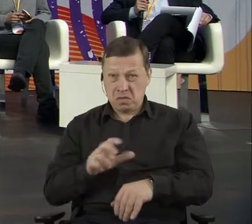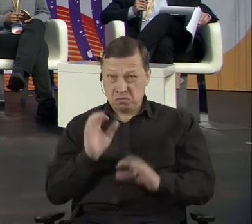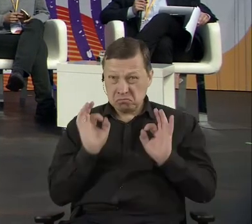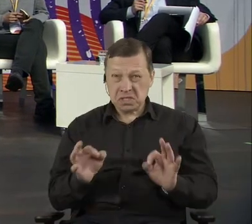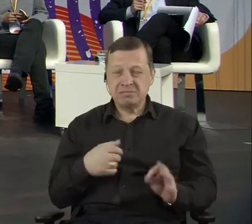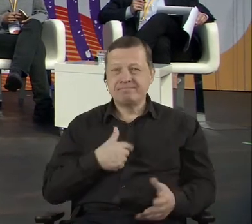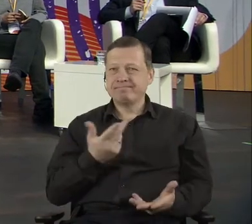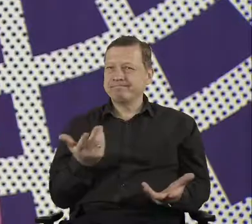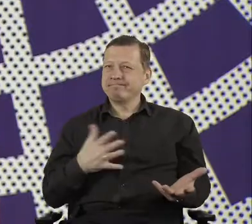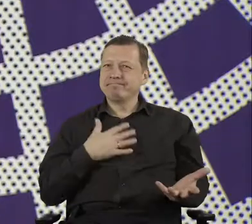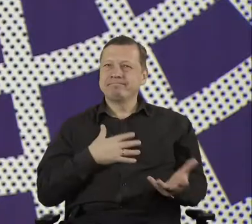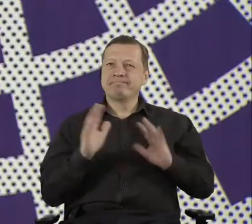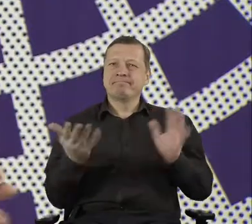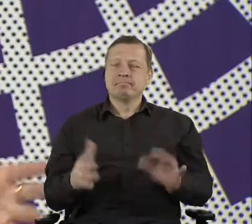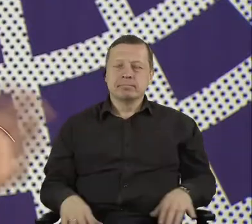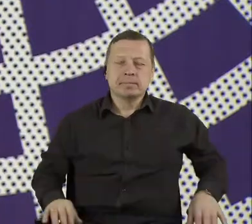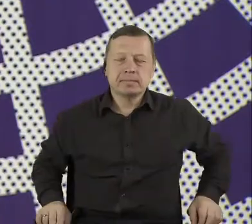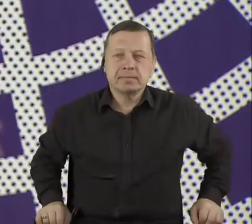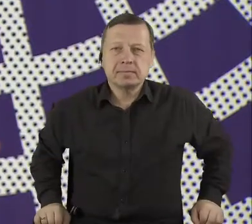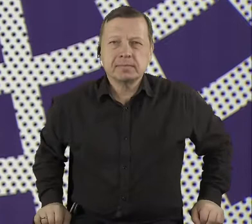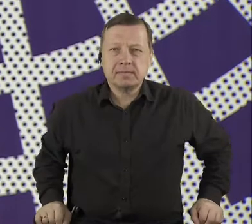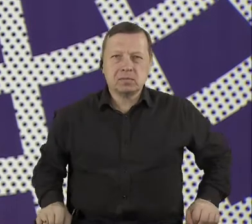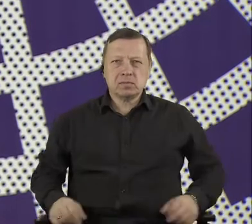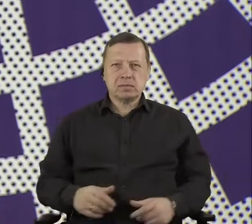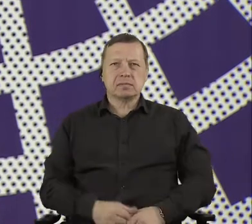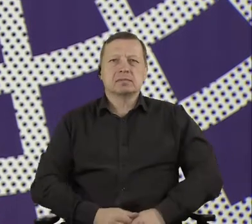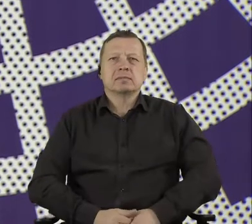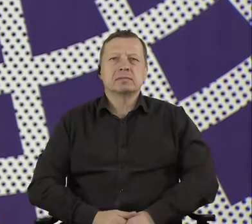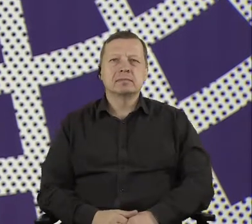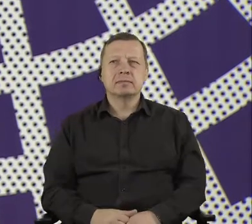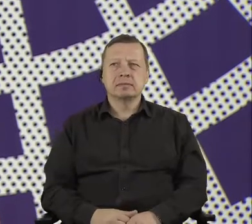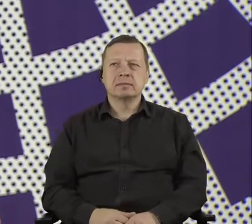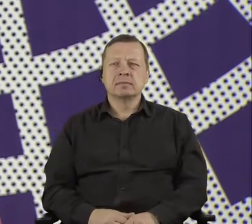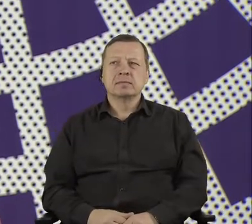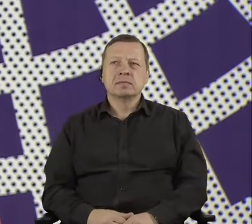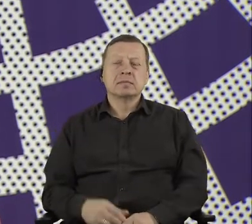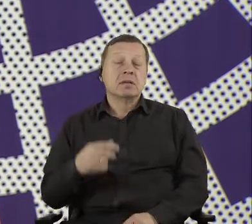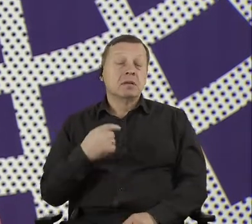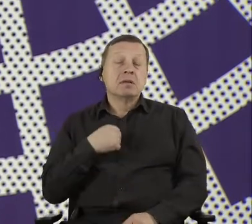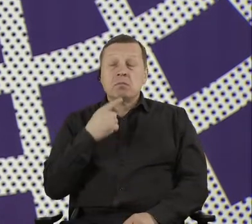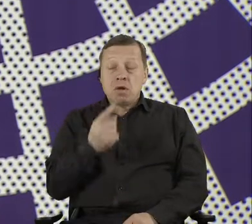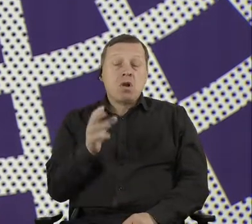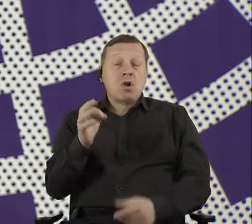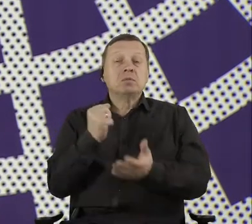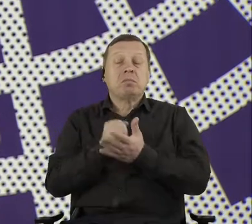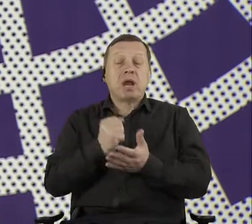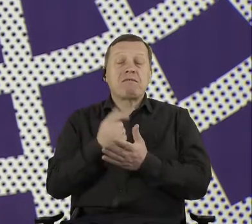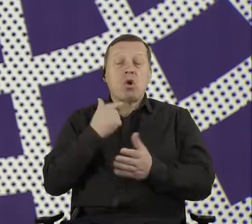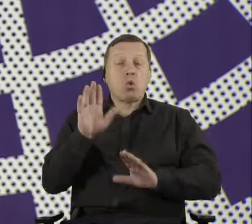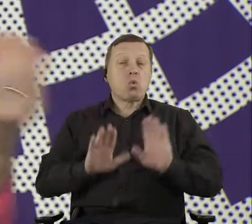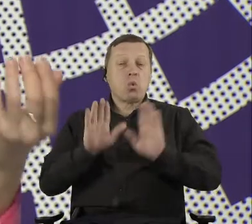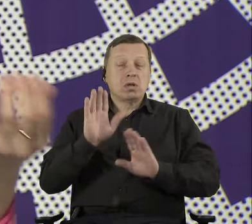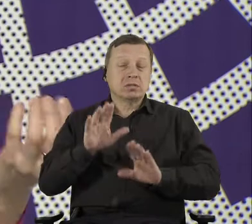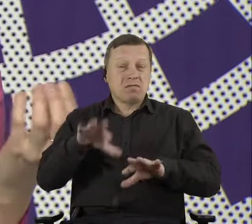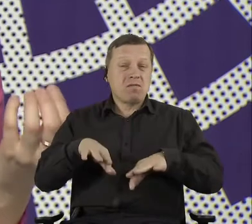these three tables is perhaps with voting, perhaps the hindering thing is